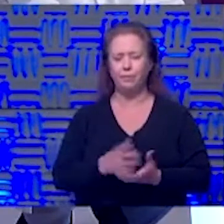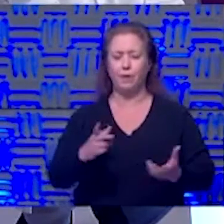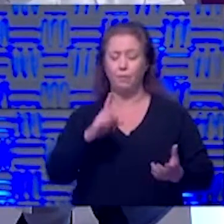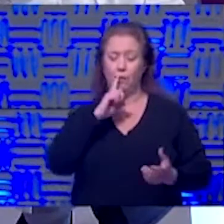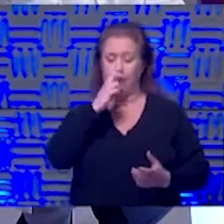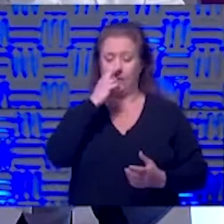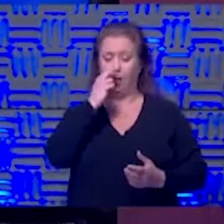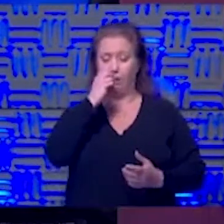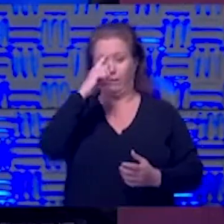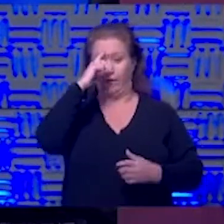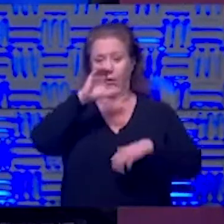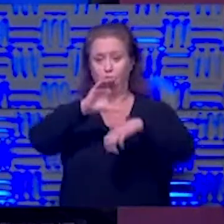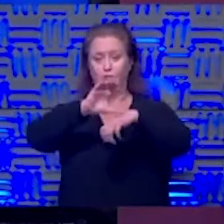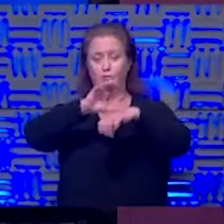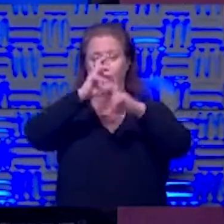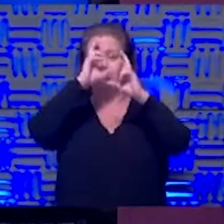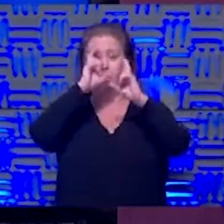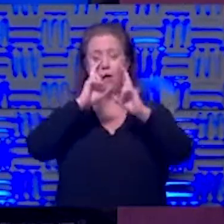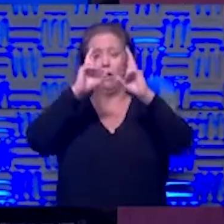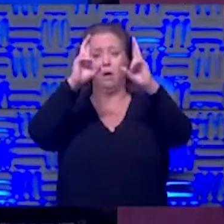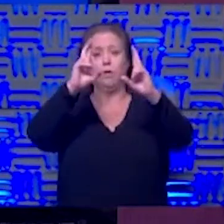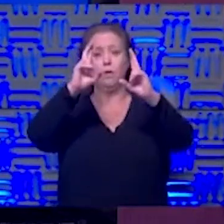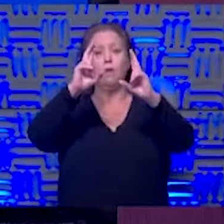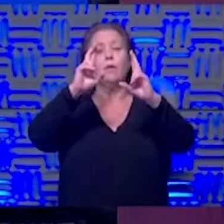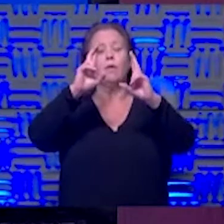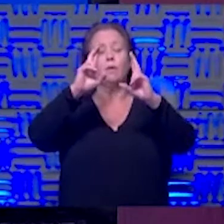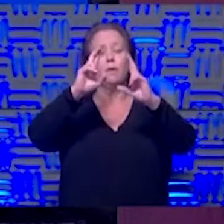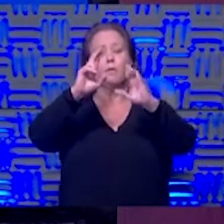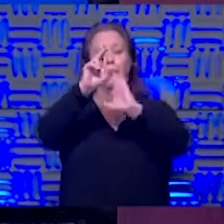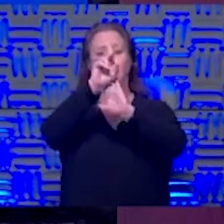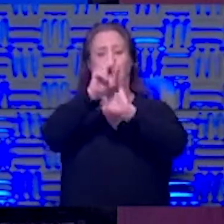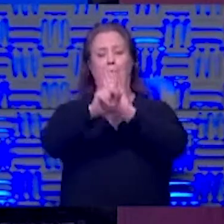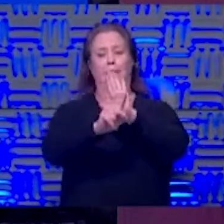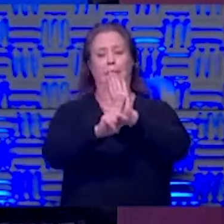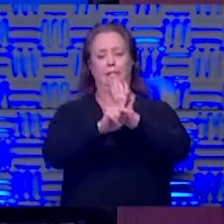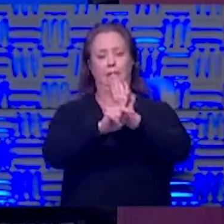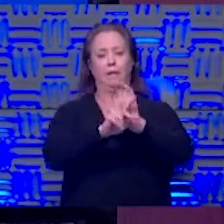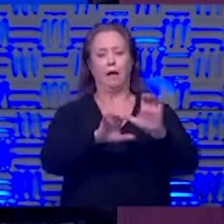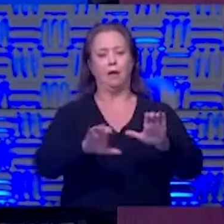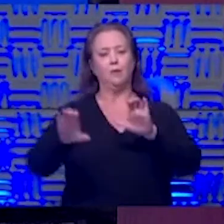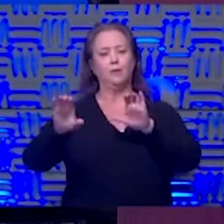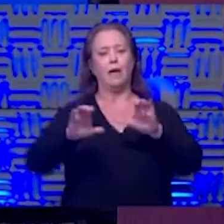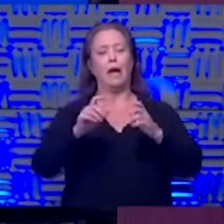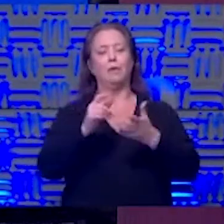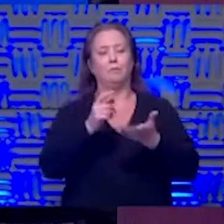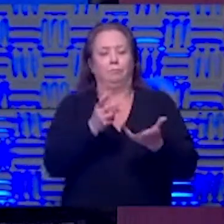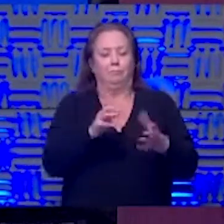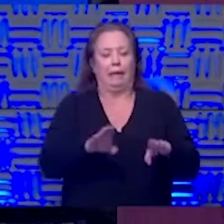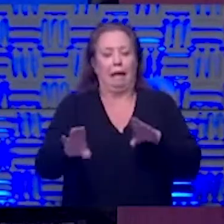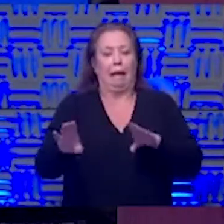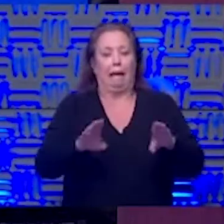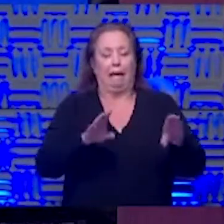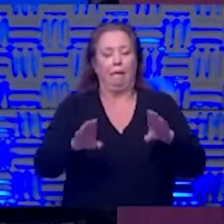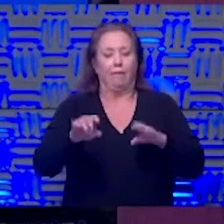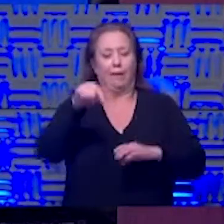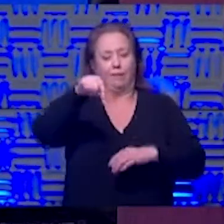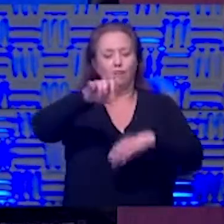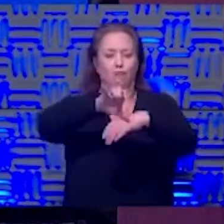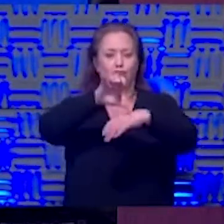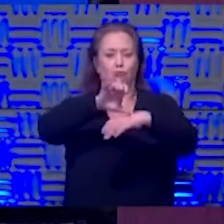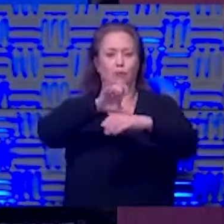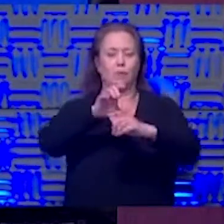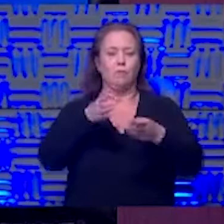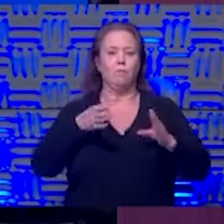the places that would want to honor yeah the principle of doing to others as you would have them doing to you etc this would be one way to do it